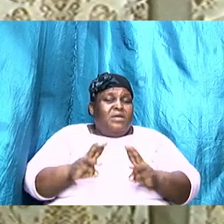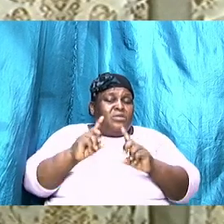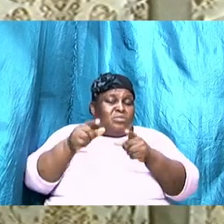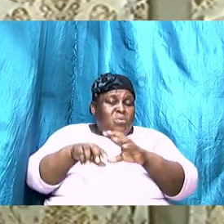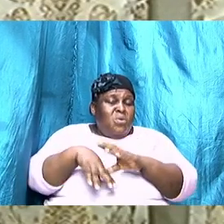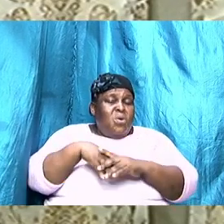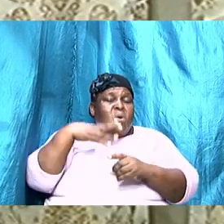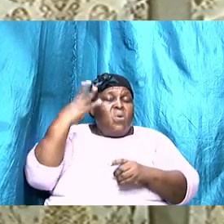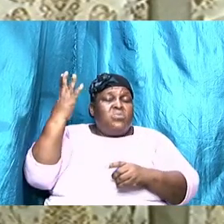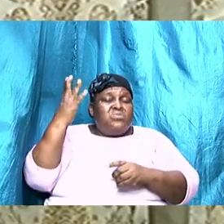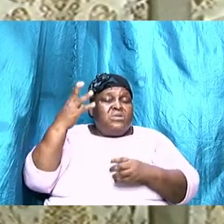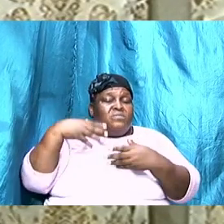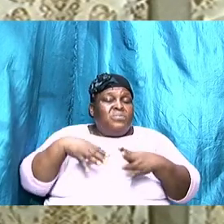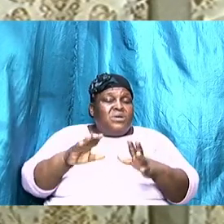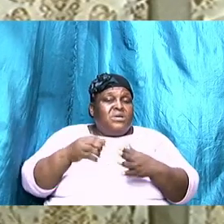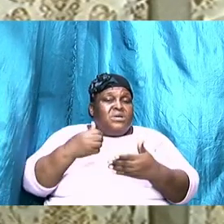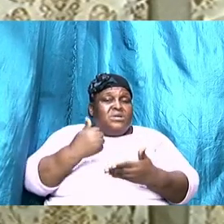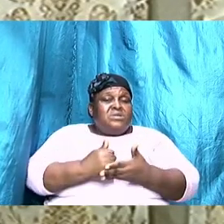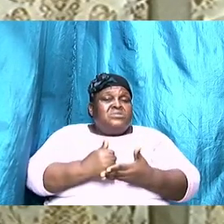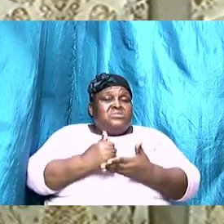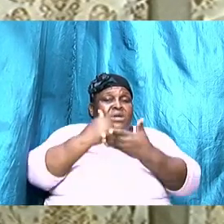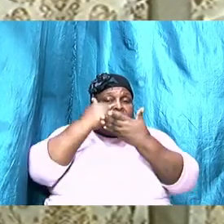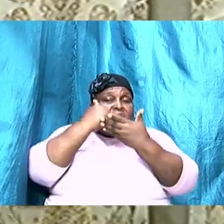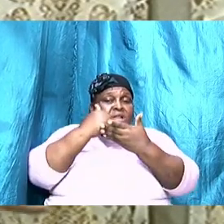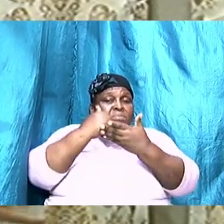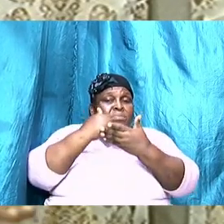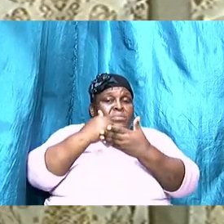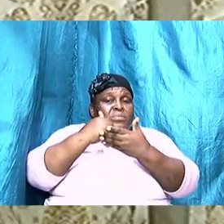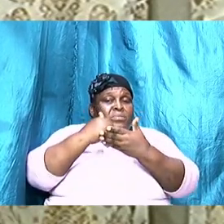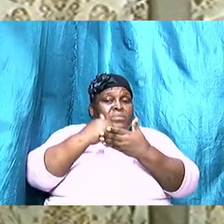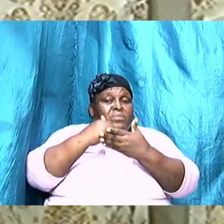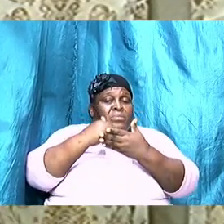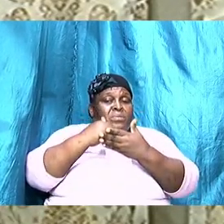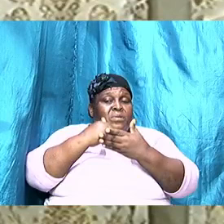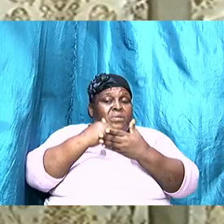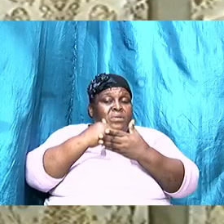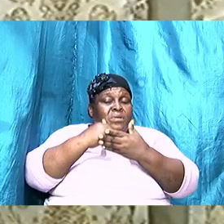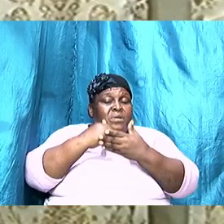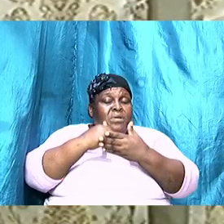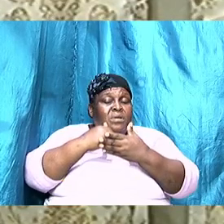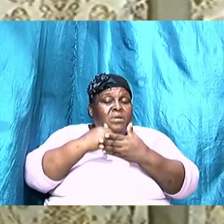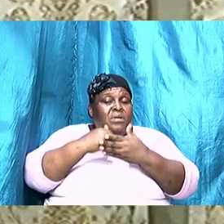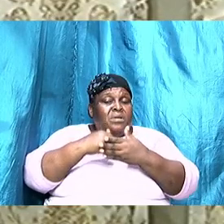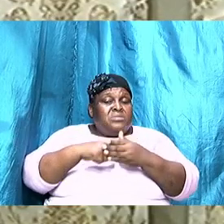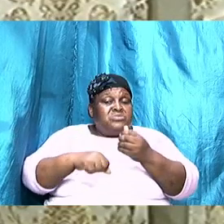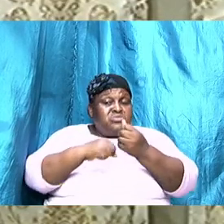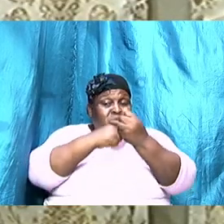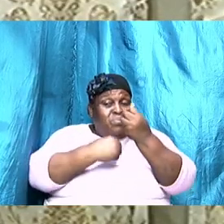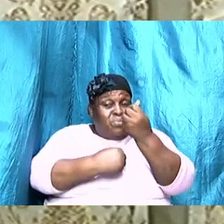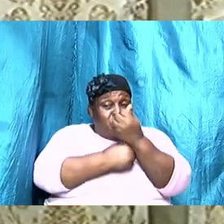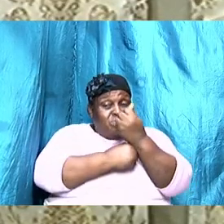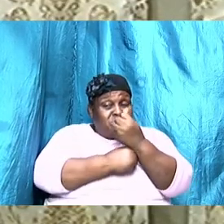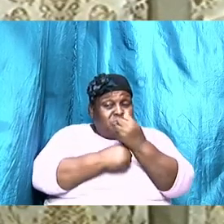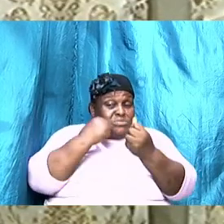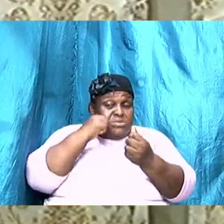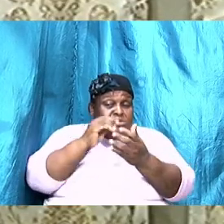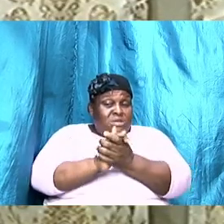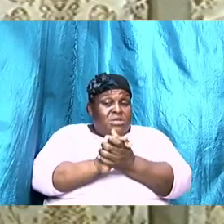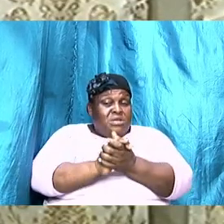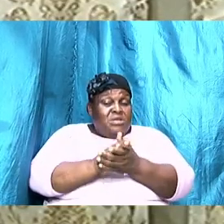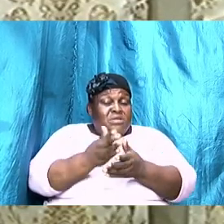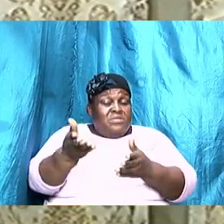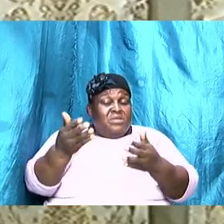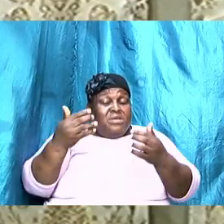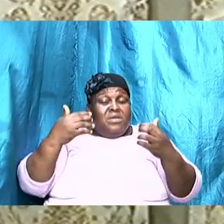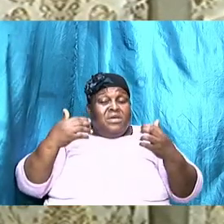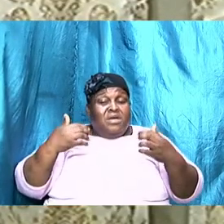to help them to reach and accomplish certain things because they have the potential they have